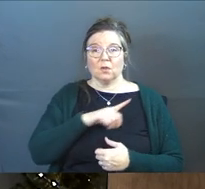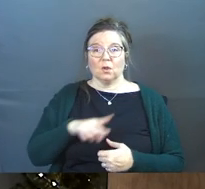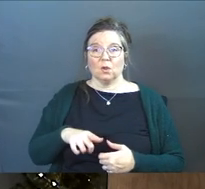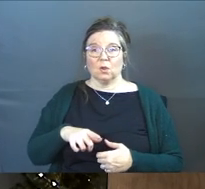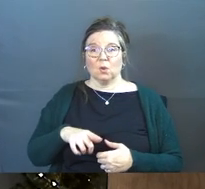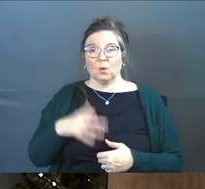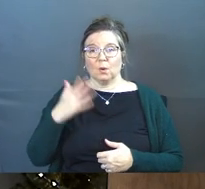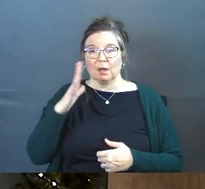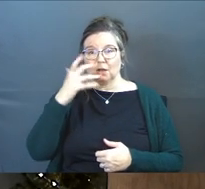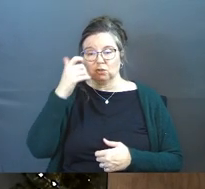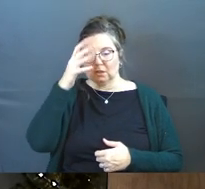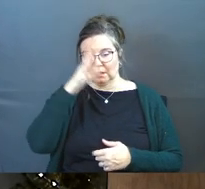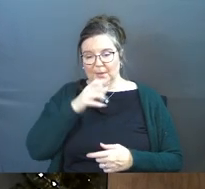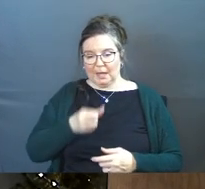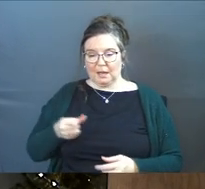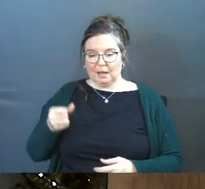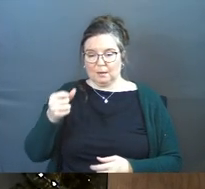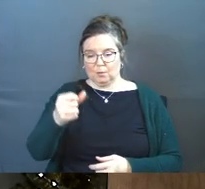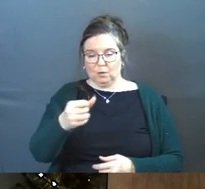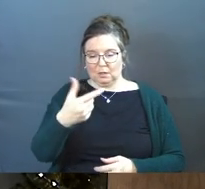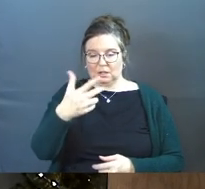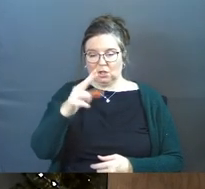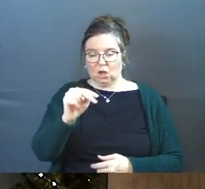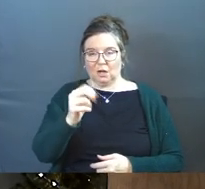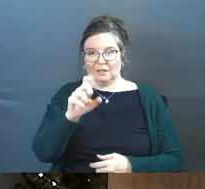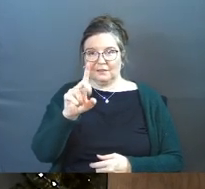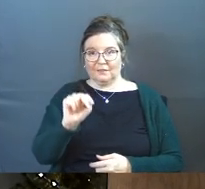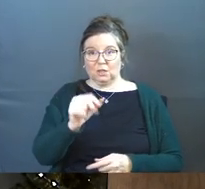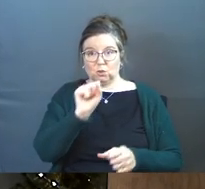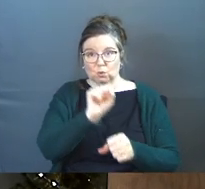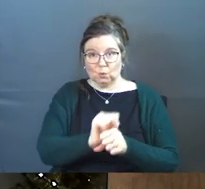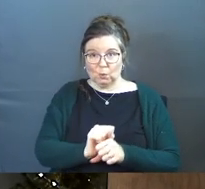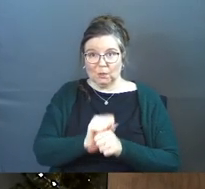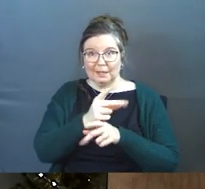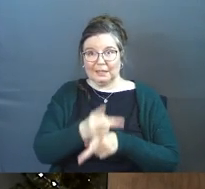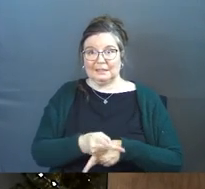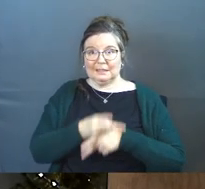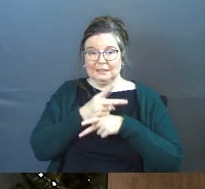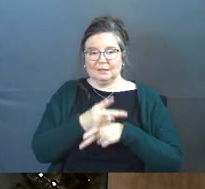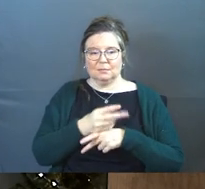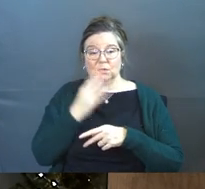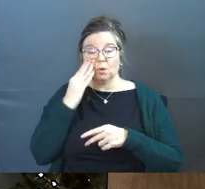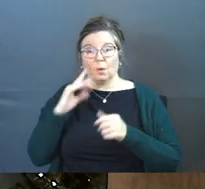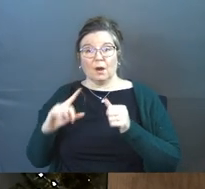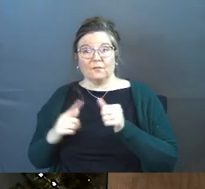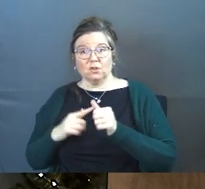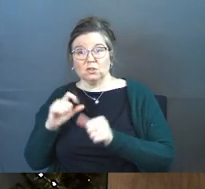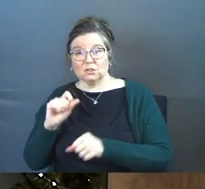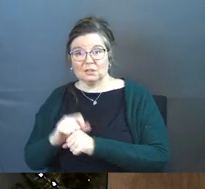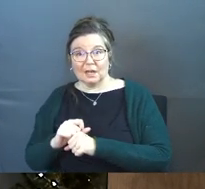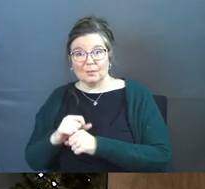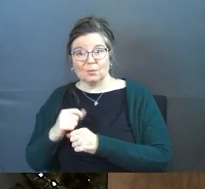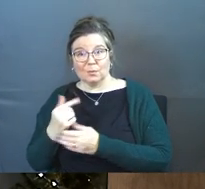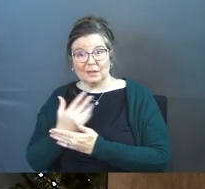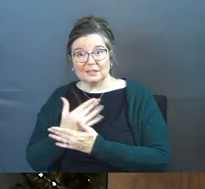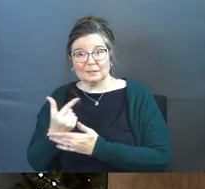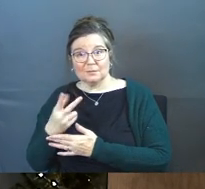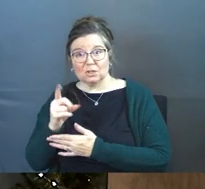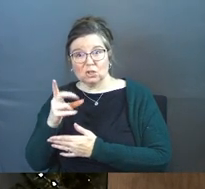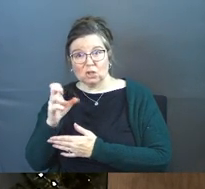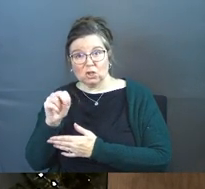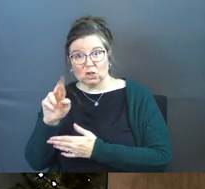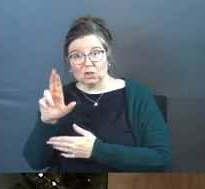God took the man and put him in the Garden of Eden to work it and to keep it. Do you know our first job was to be gardeners?